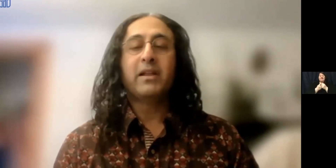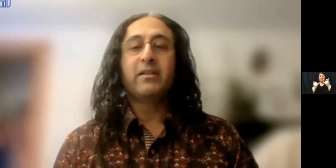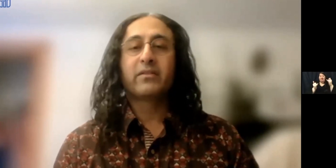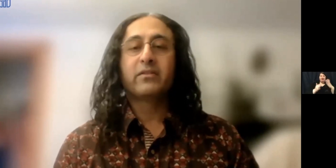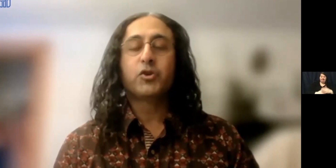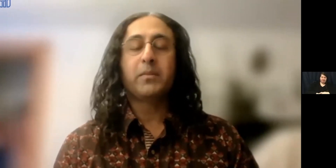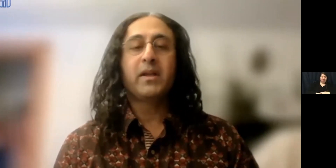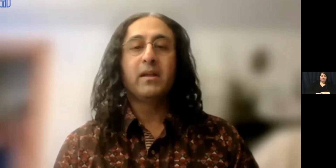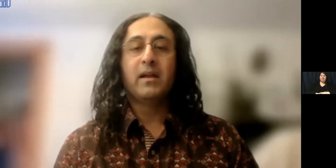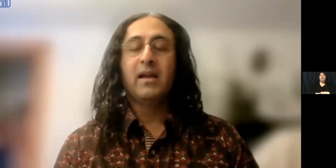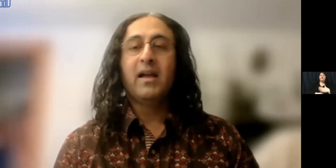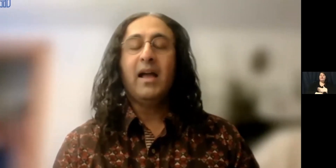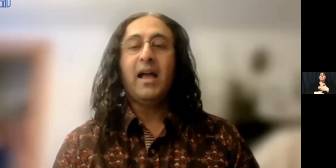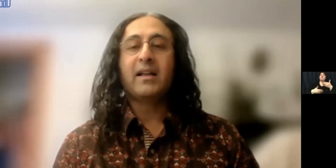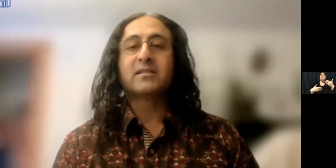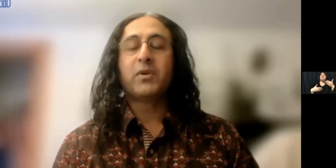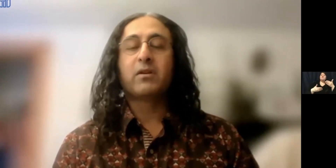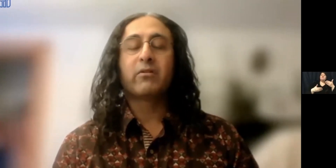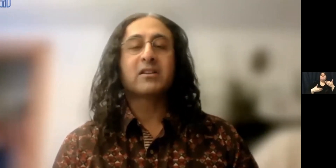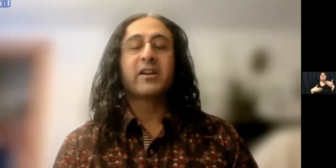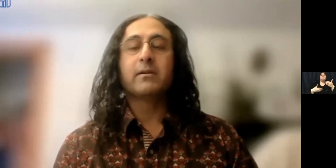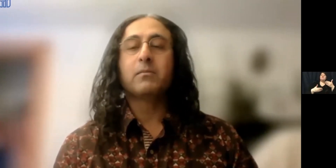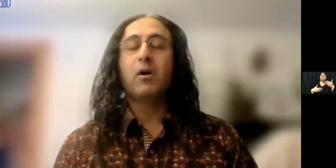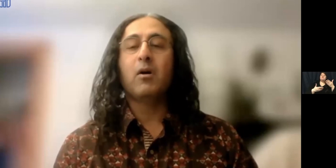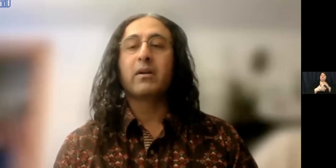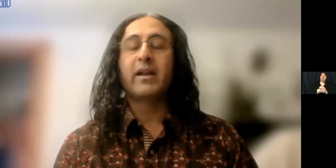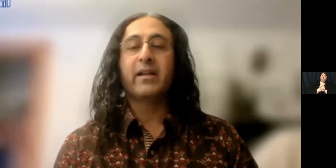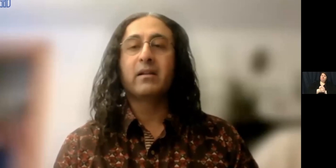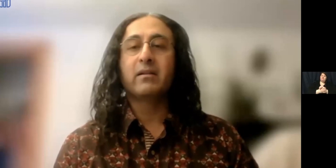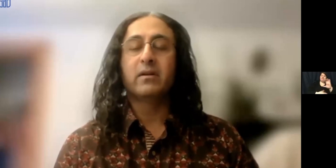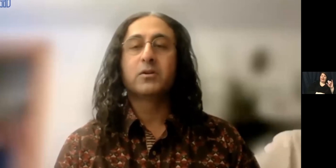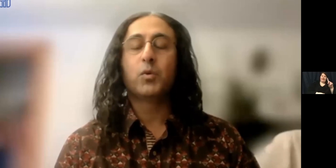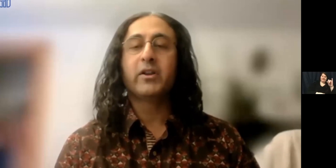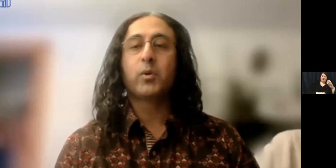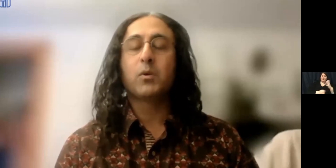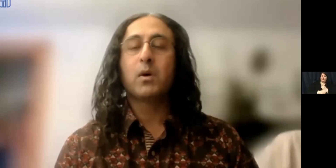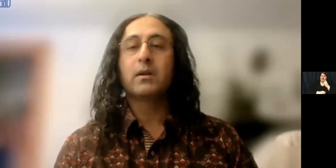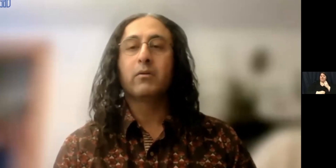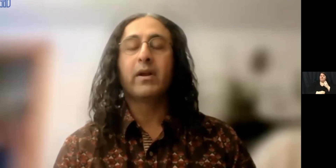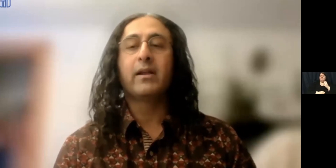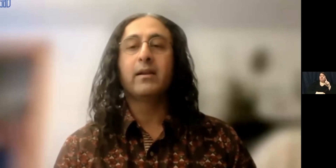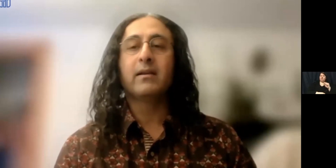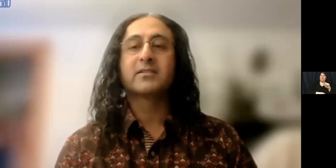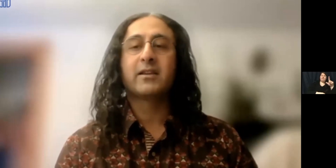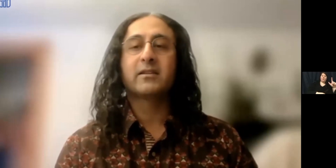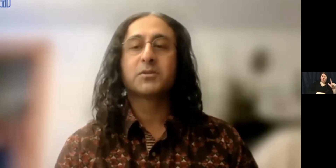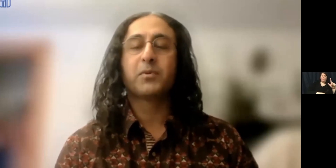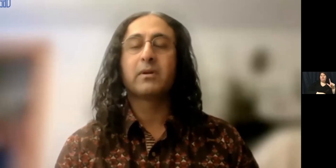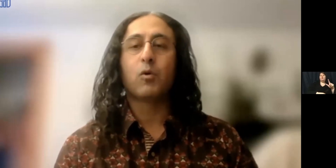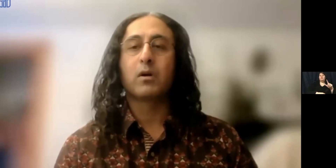Please join me as we congratulate him on getting the 2021 Raylene